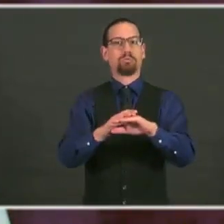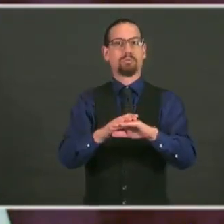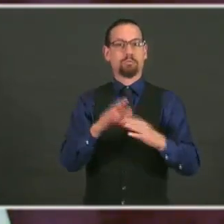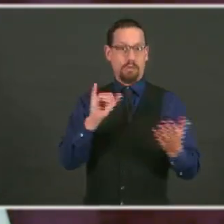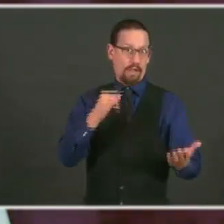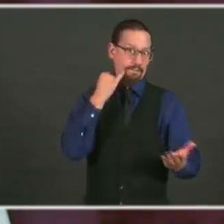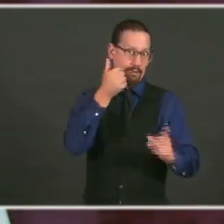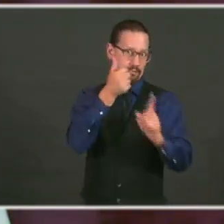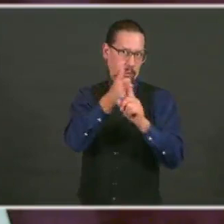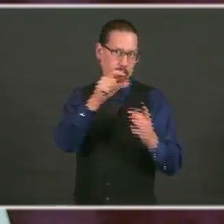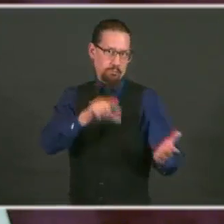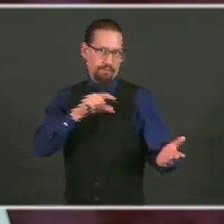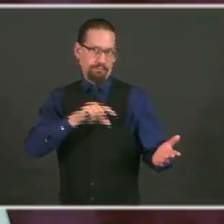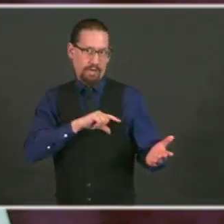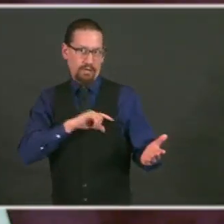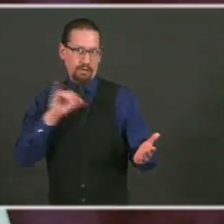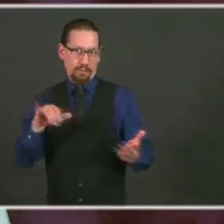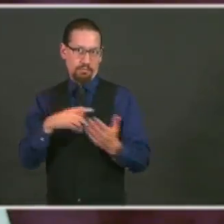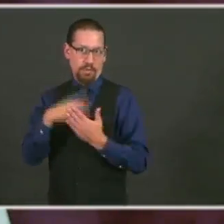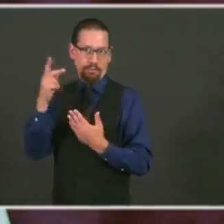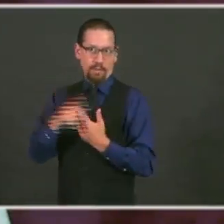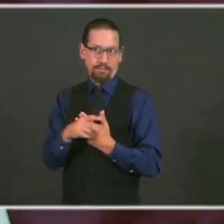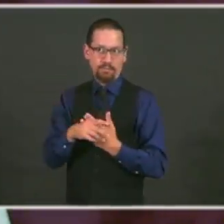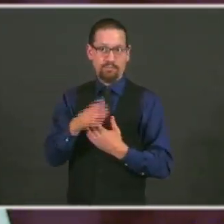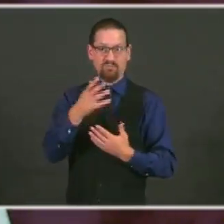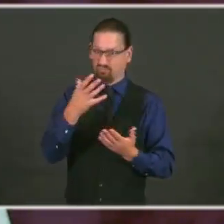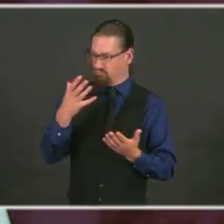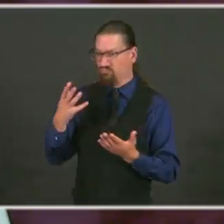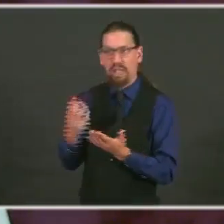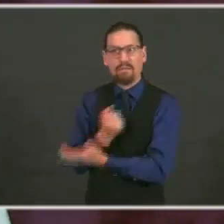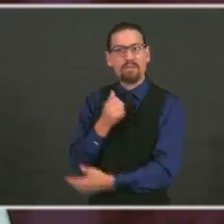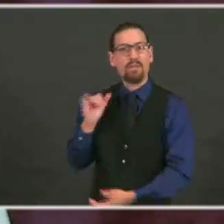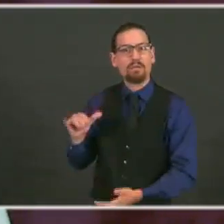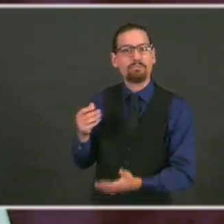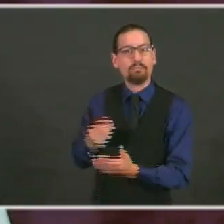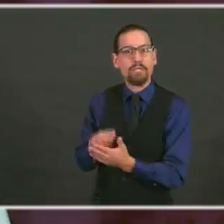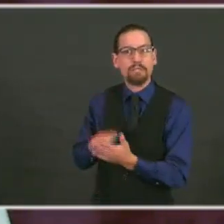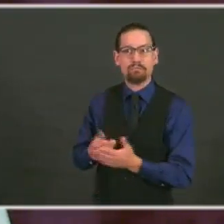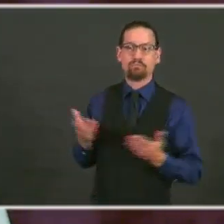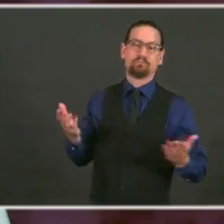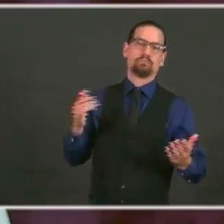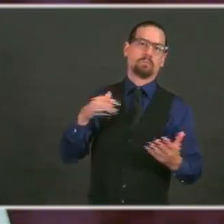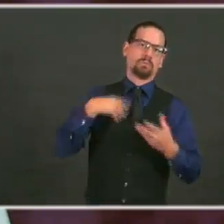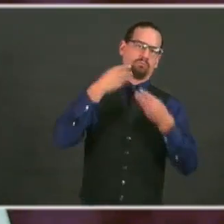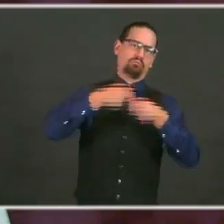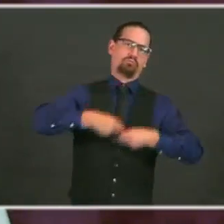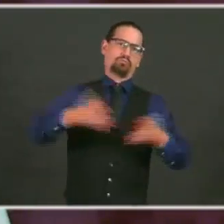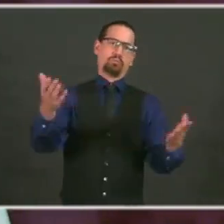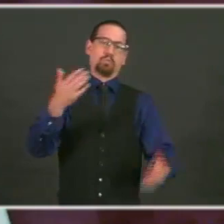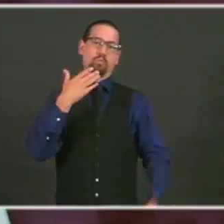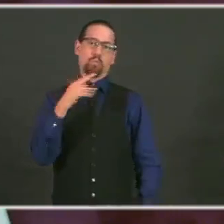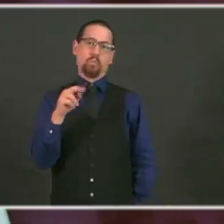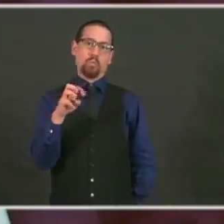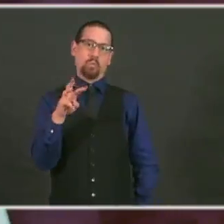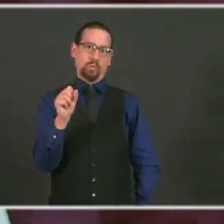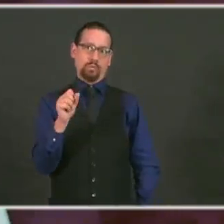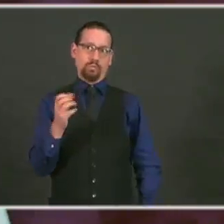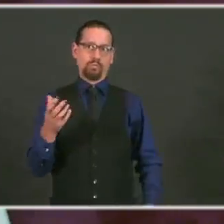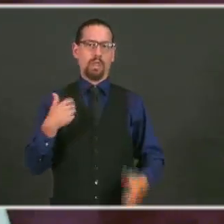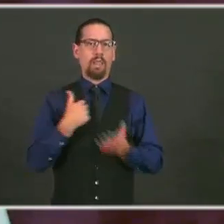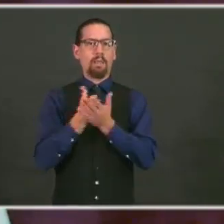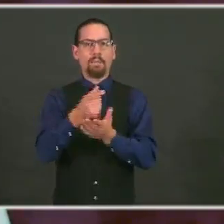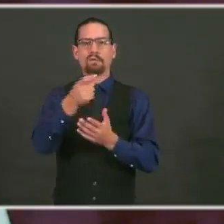don't have to do anything to get this money. I'm just sharing this with you, hopefully a little bit of good news, help you to pay the rent and